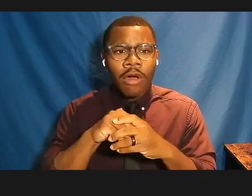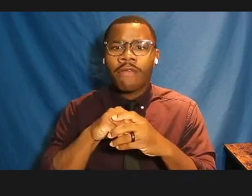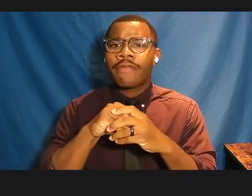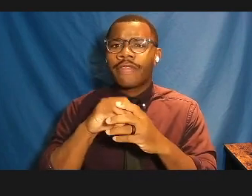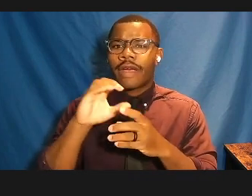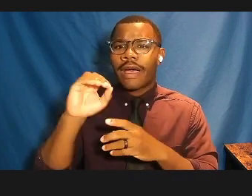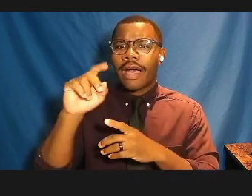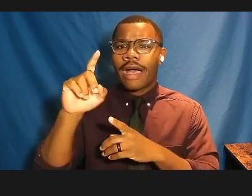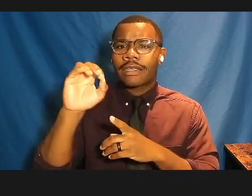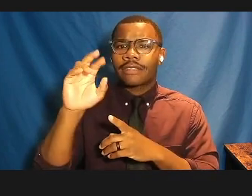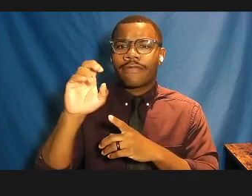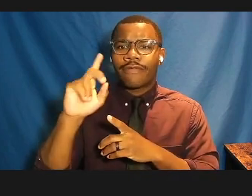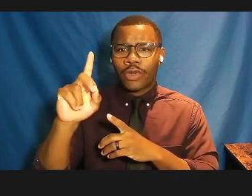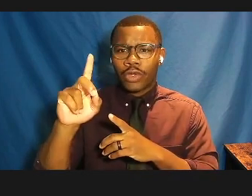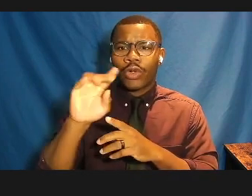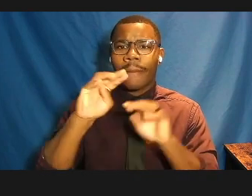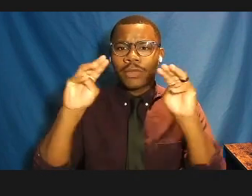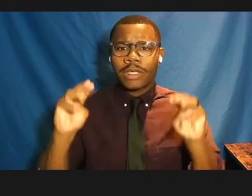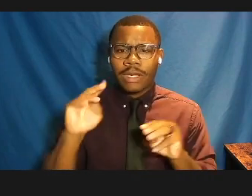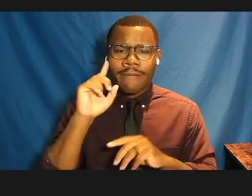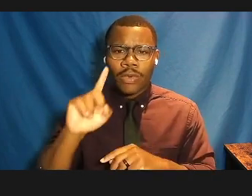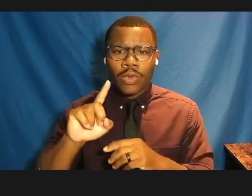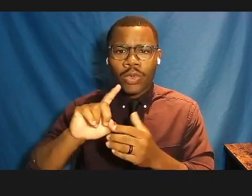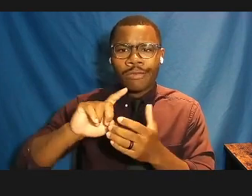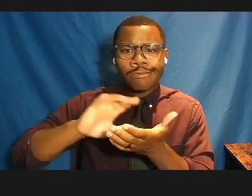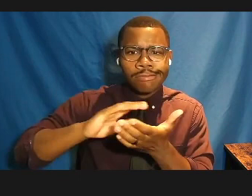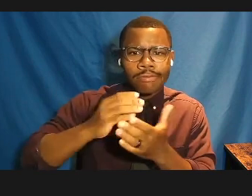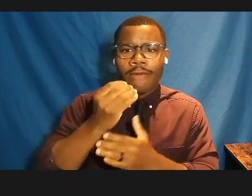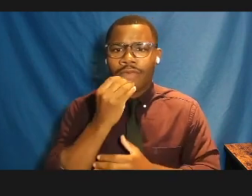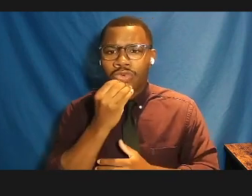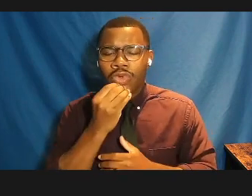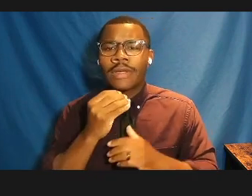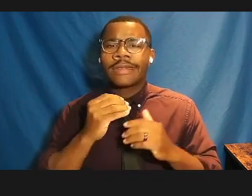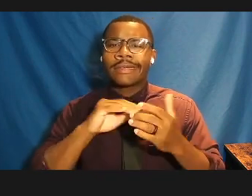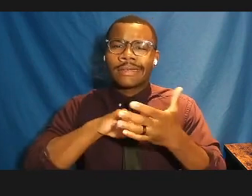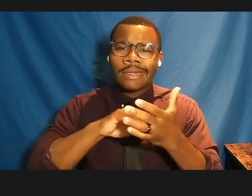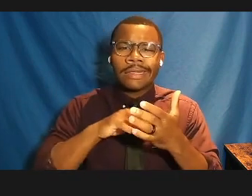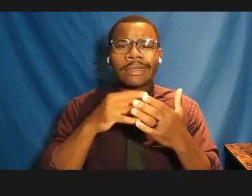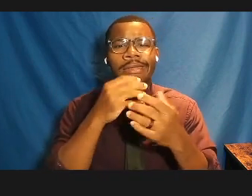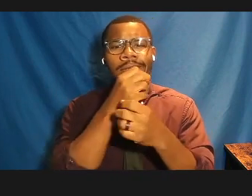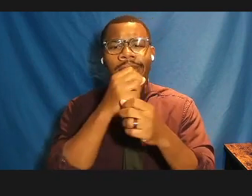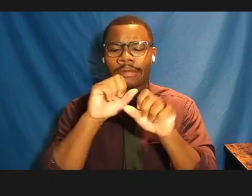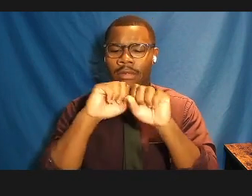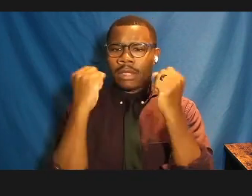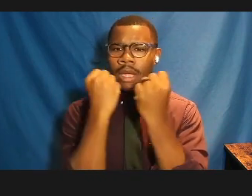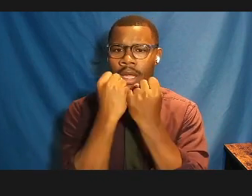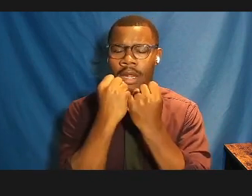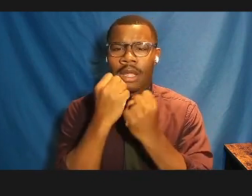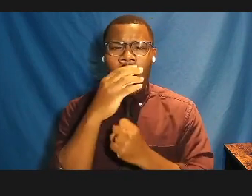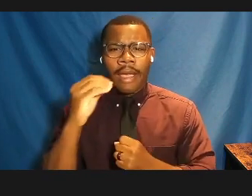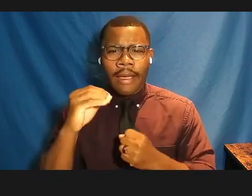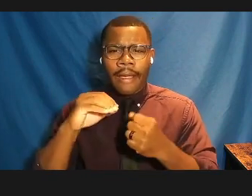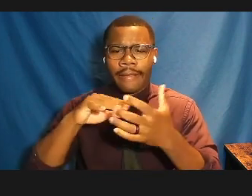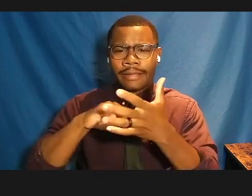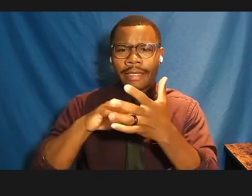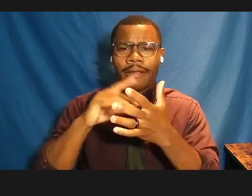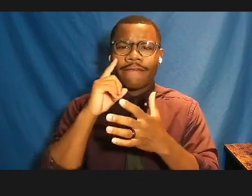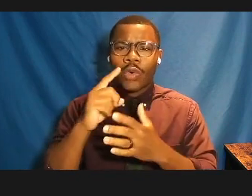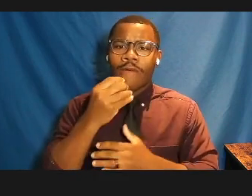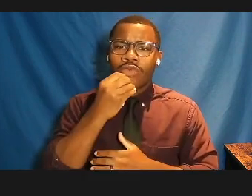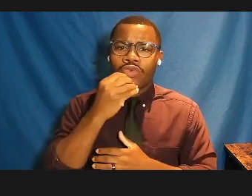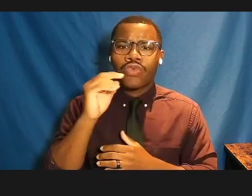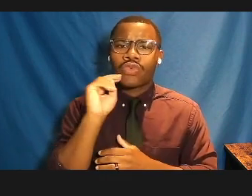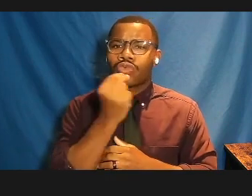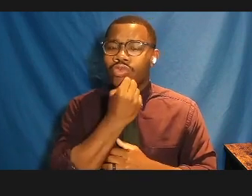member of the Association for the Study of Food and Society, and the Society for the Anthropology of Food and Nutrition, and an advisory